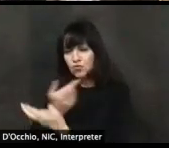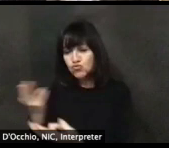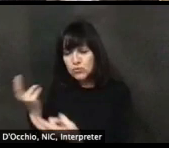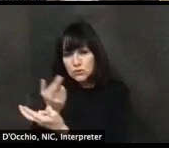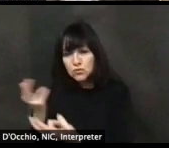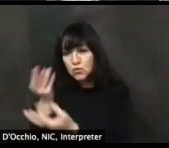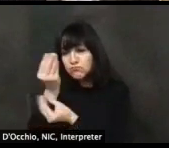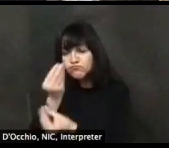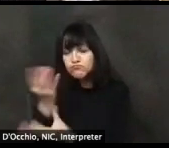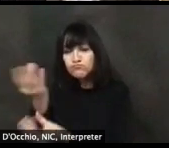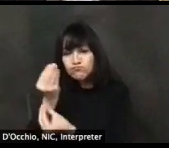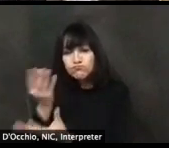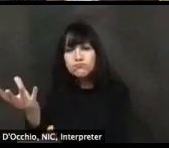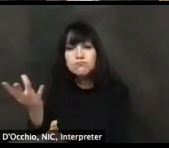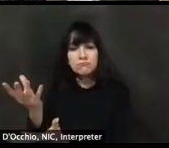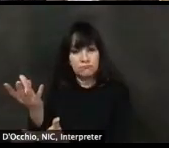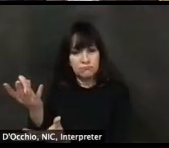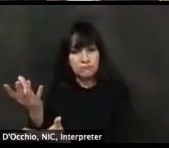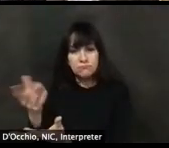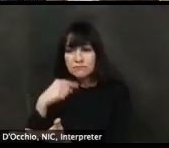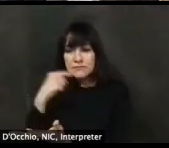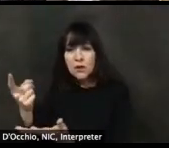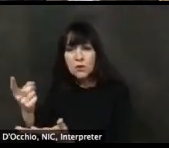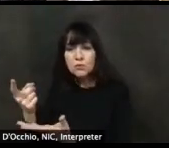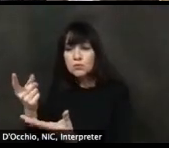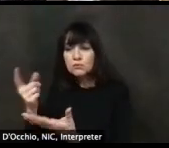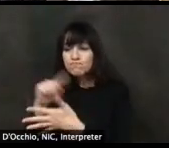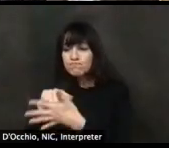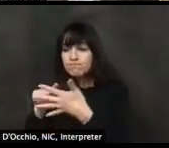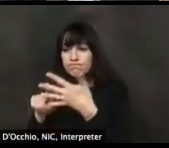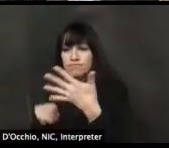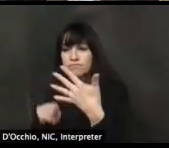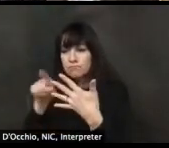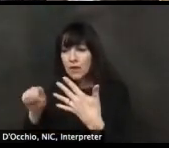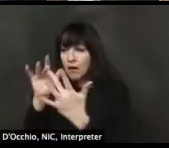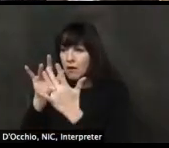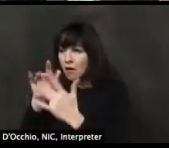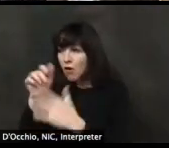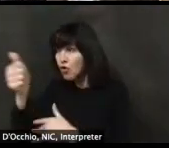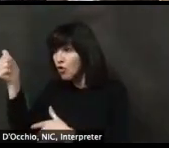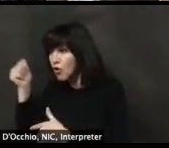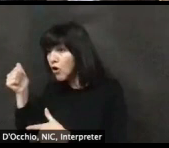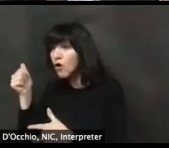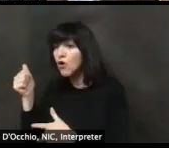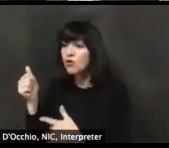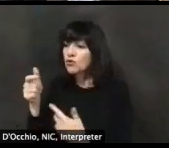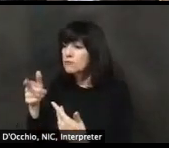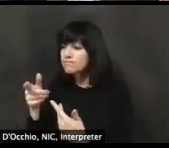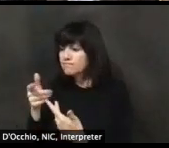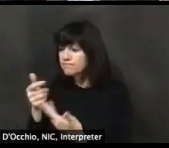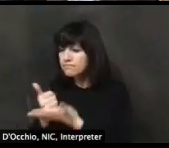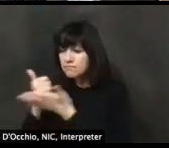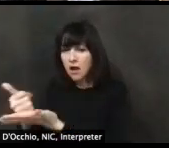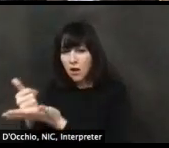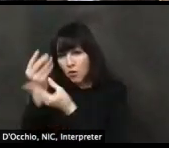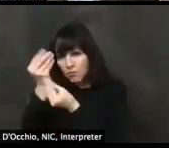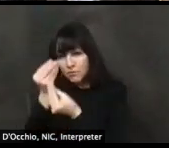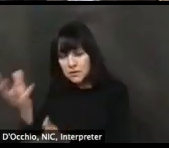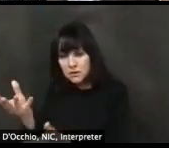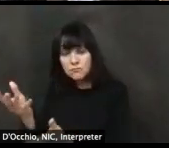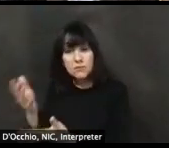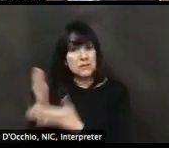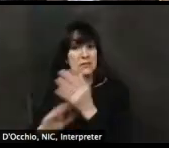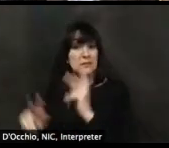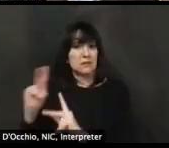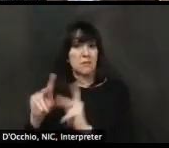at public health or other resources, uh, that you might need. Or if you have a loved one who's been recently discharged from a long-term